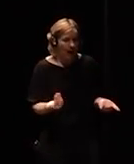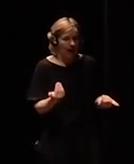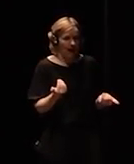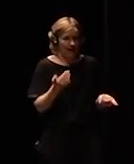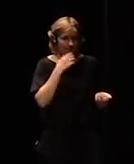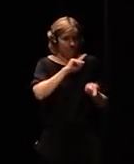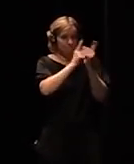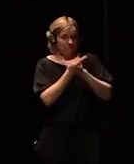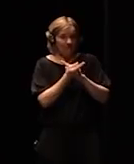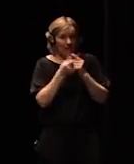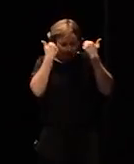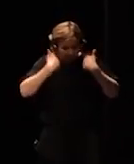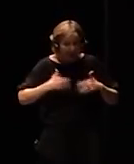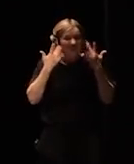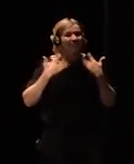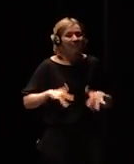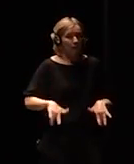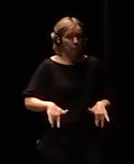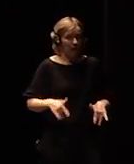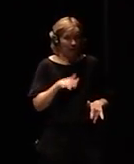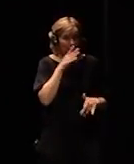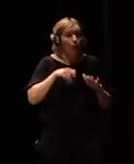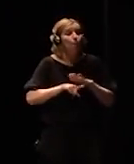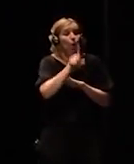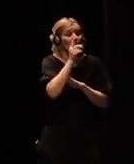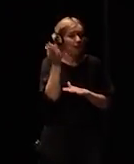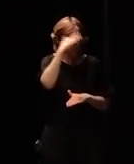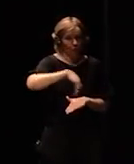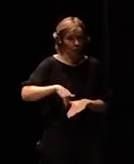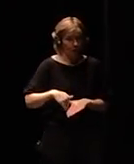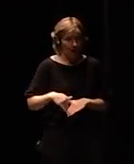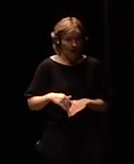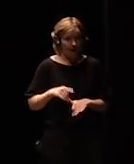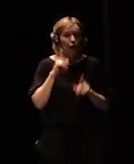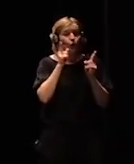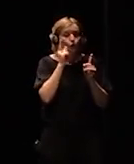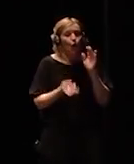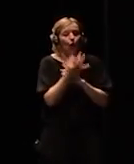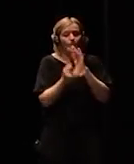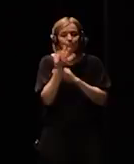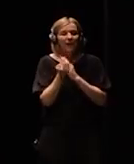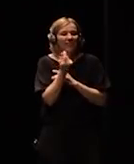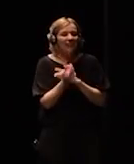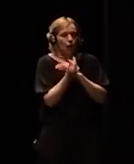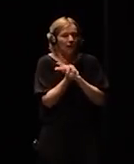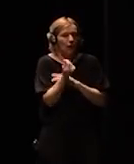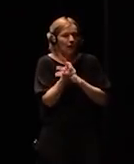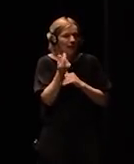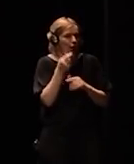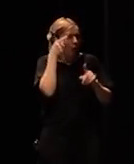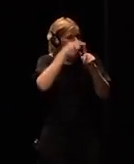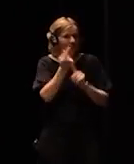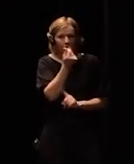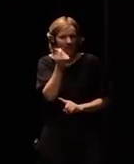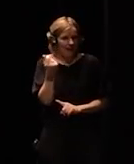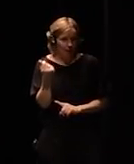that's progress it makes money it makes trillions we have to think of a new economic logic and